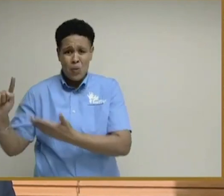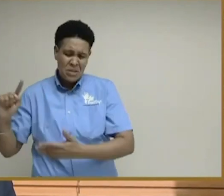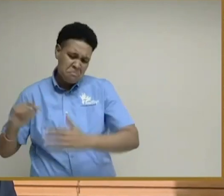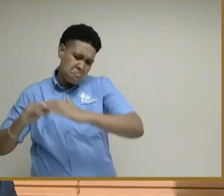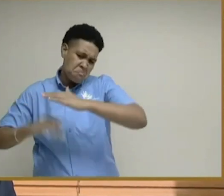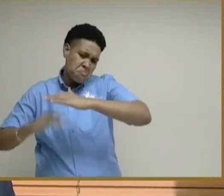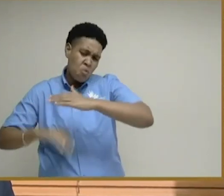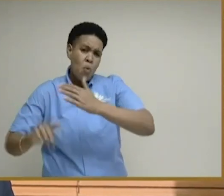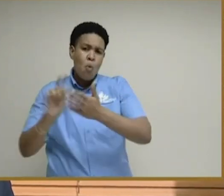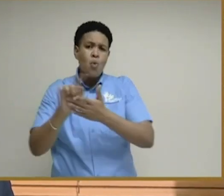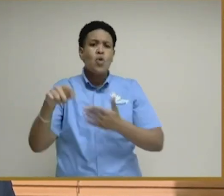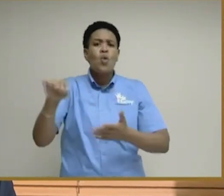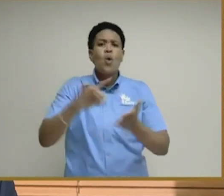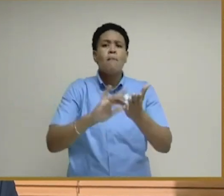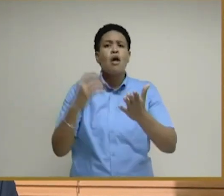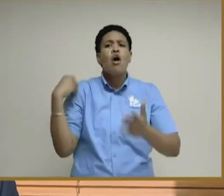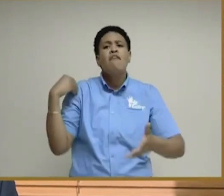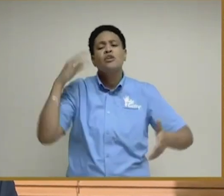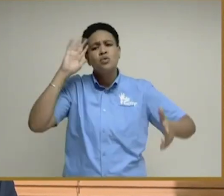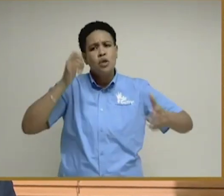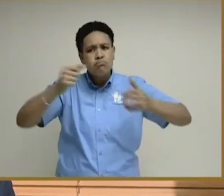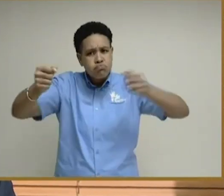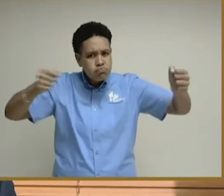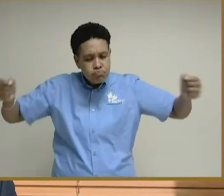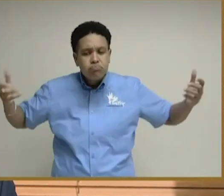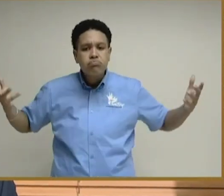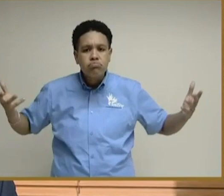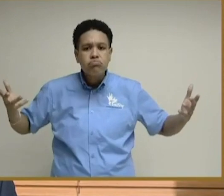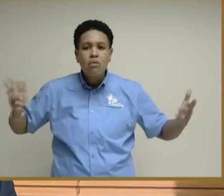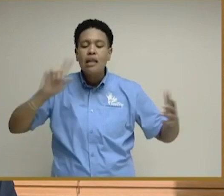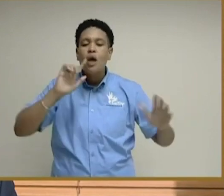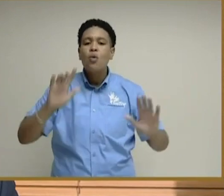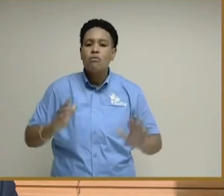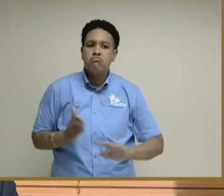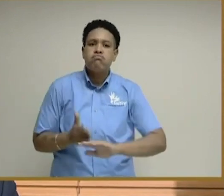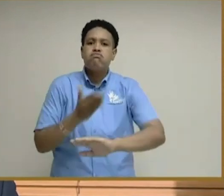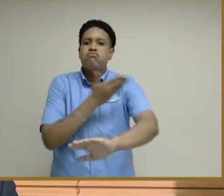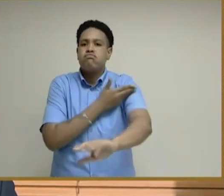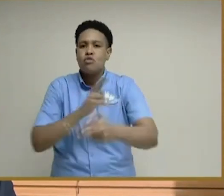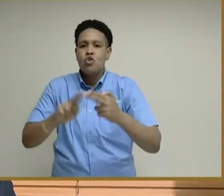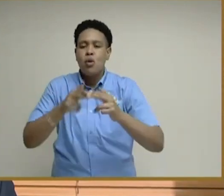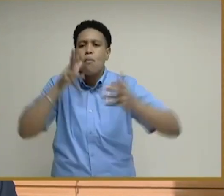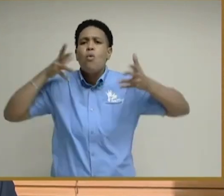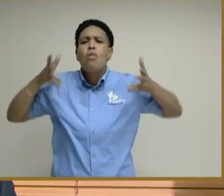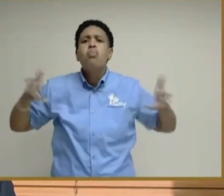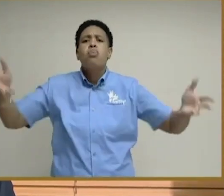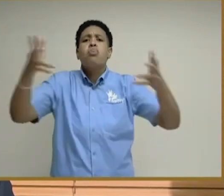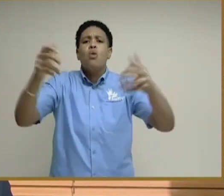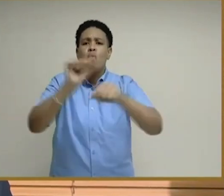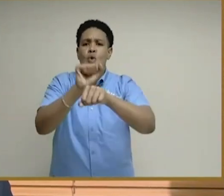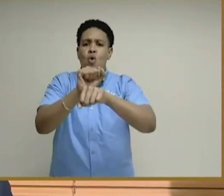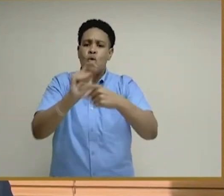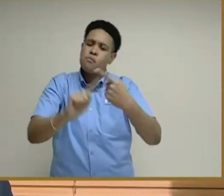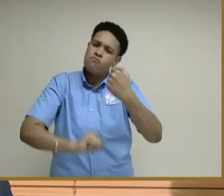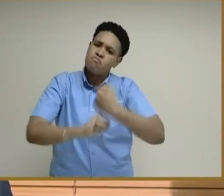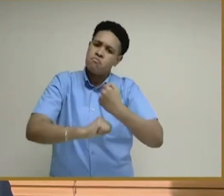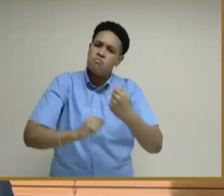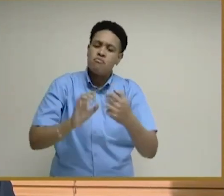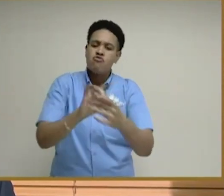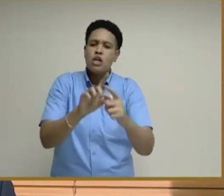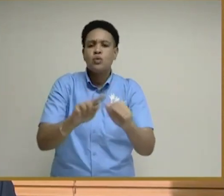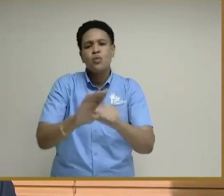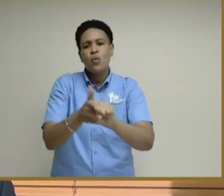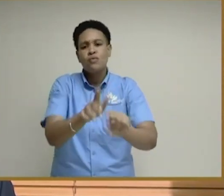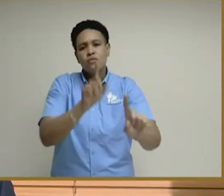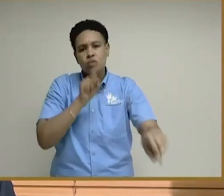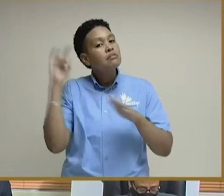those medical officers will be deployed, and that will bolster the numbers in the field and certainly assist as it relates to the